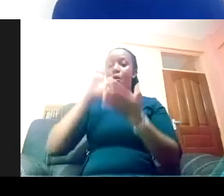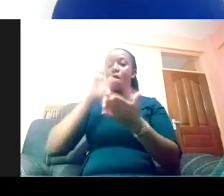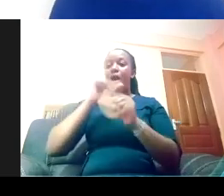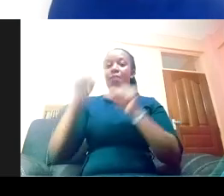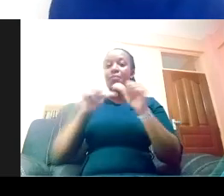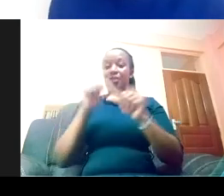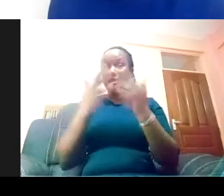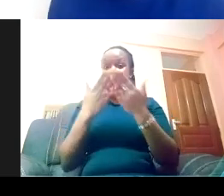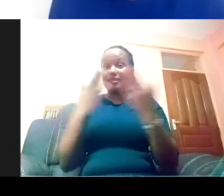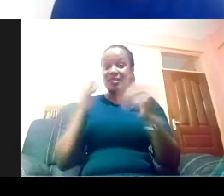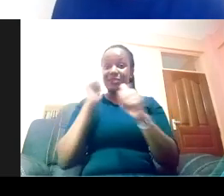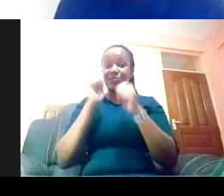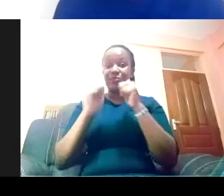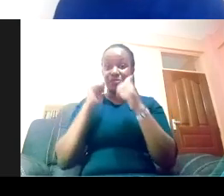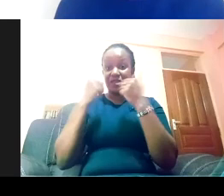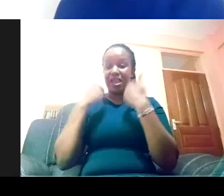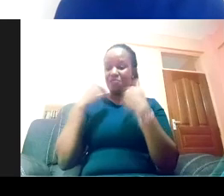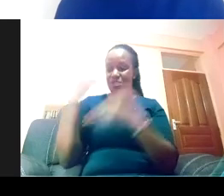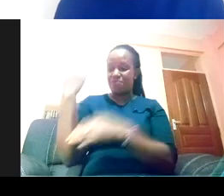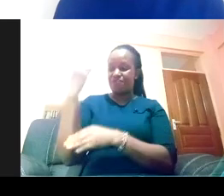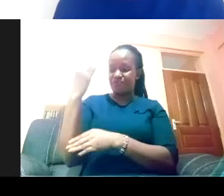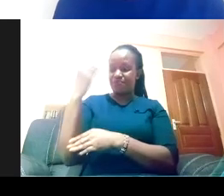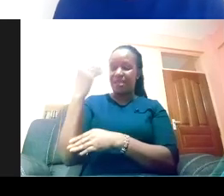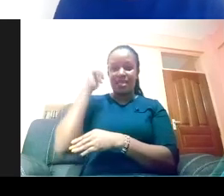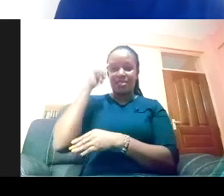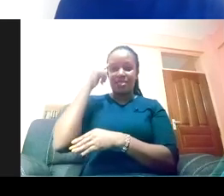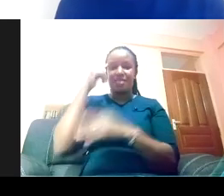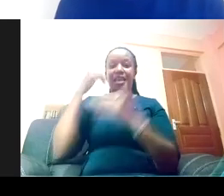is doing. I think they are a strong reference.